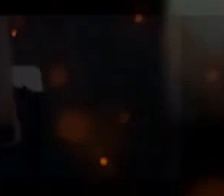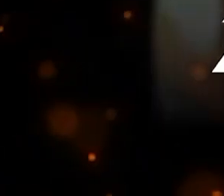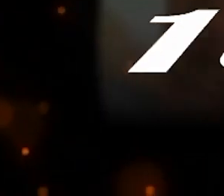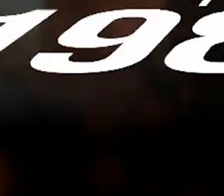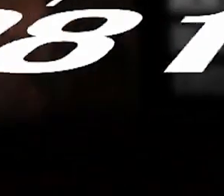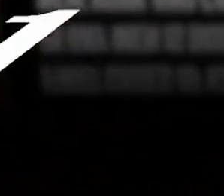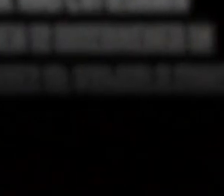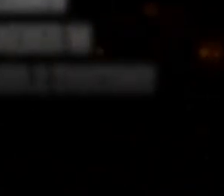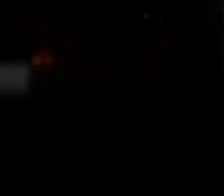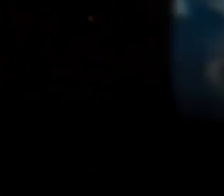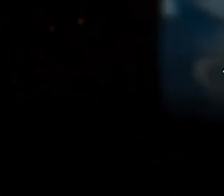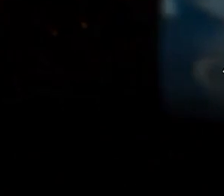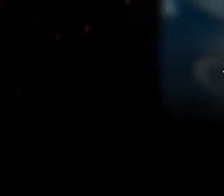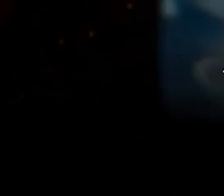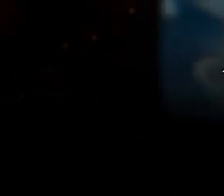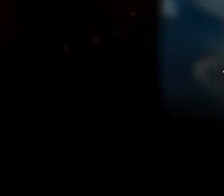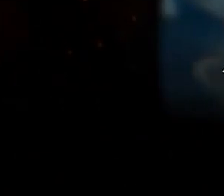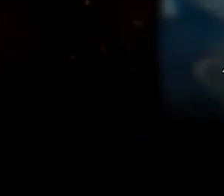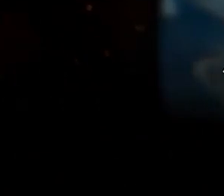cancer